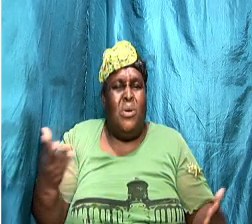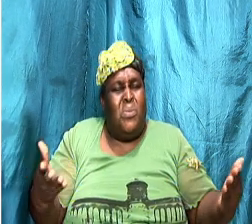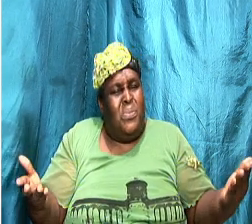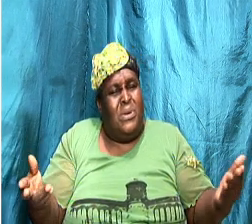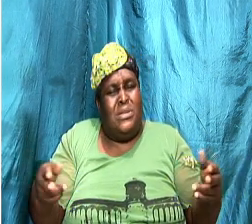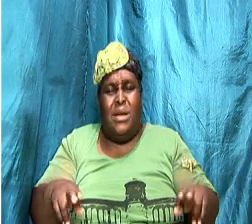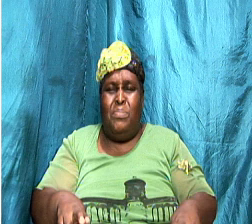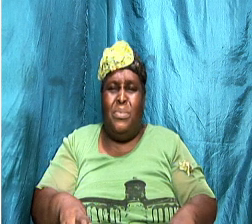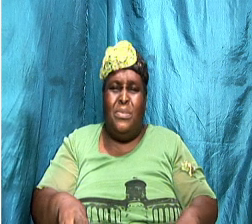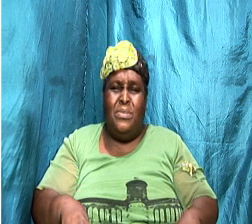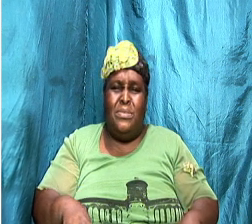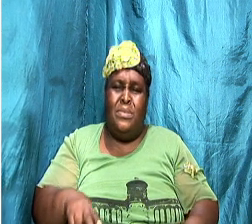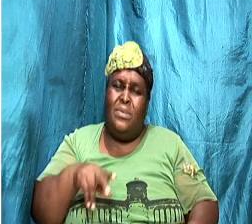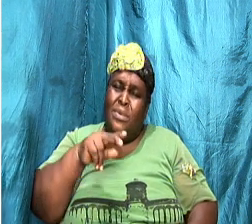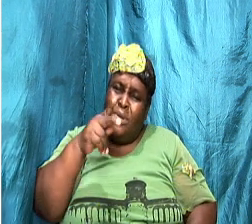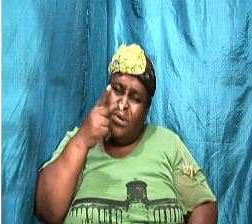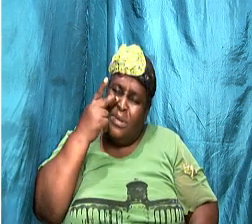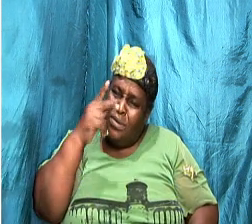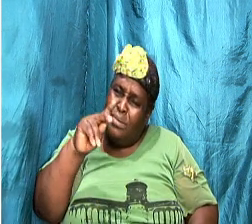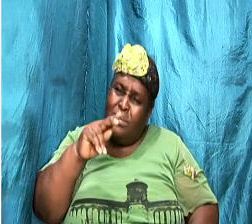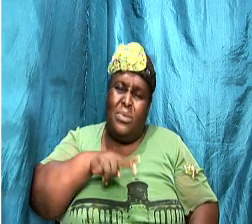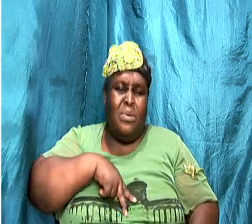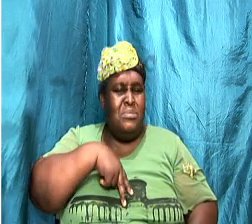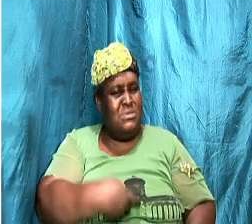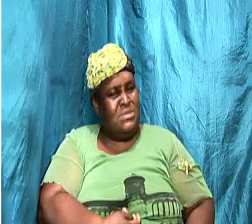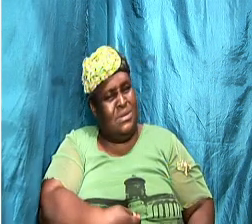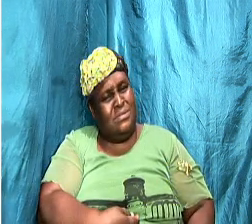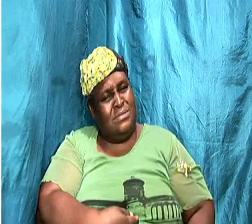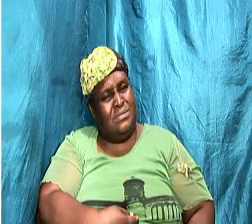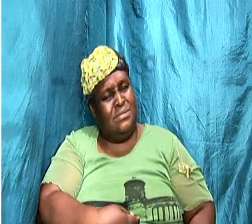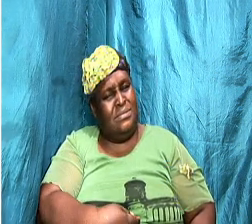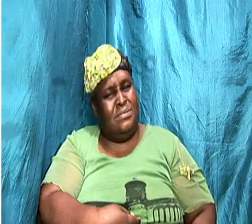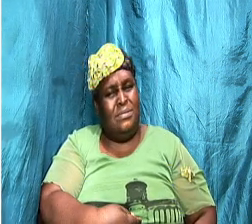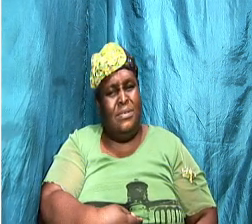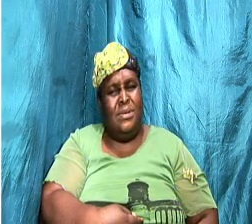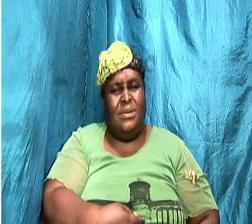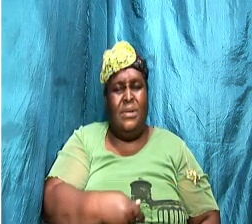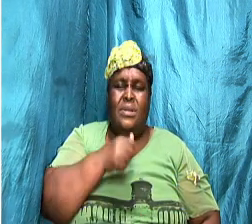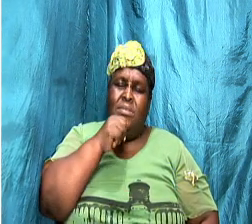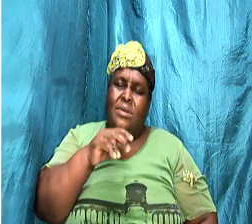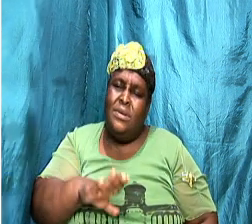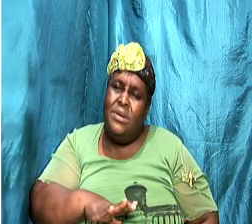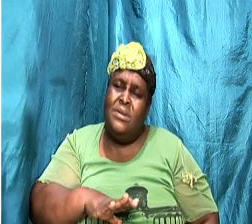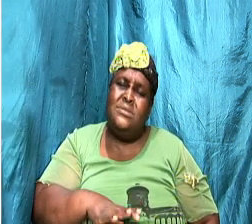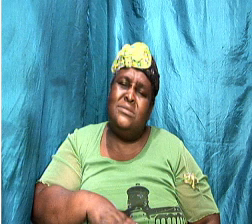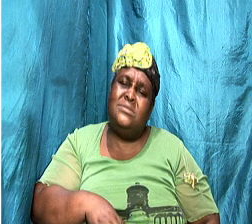whole different way to deal with something like ladies look here